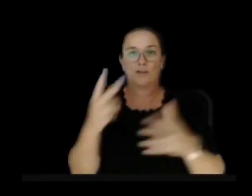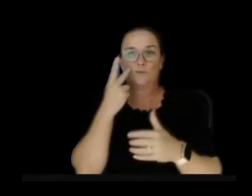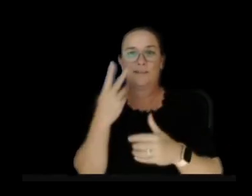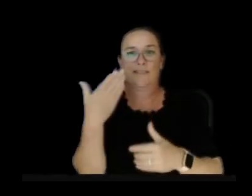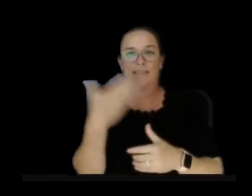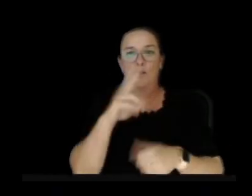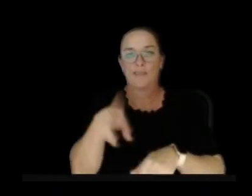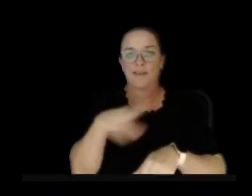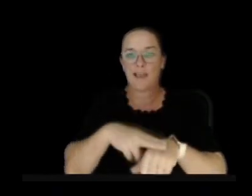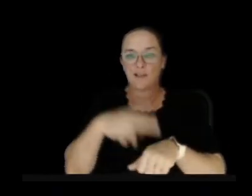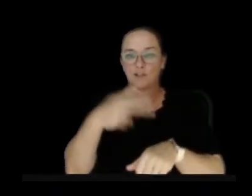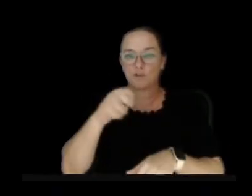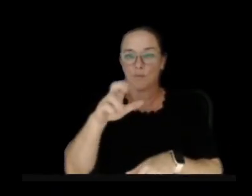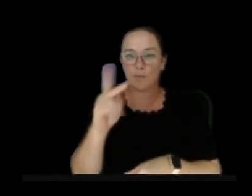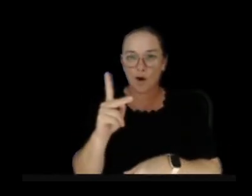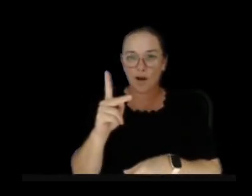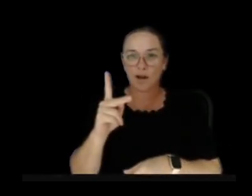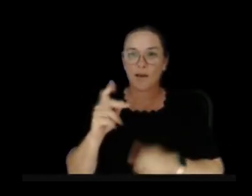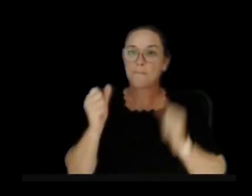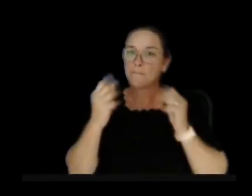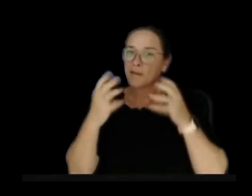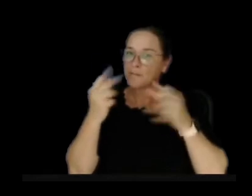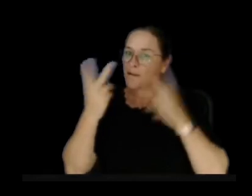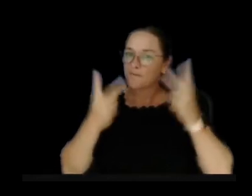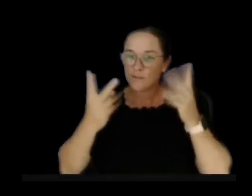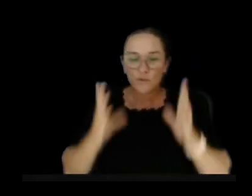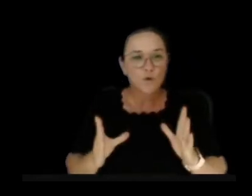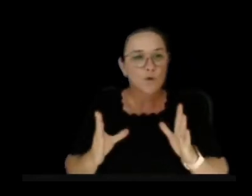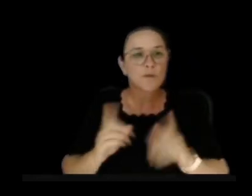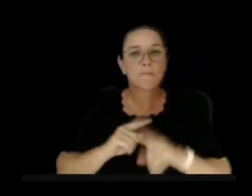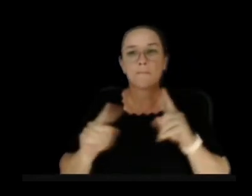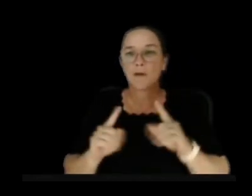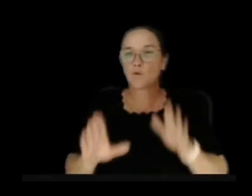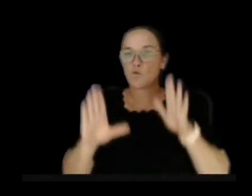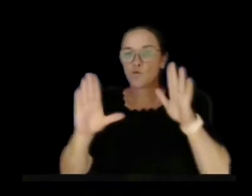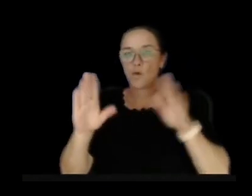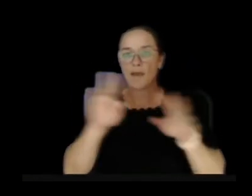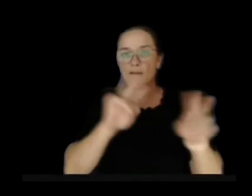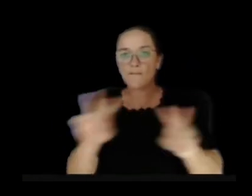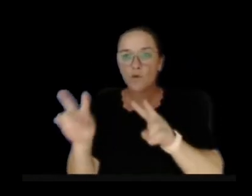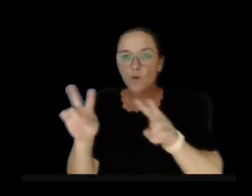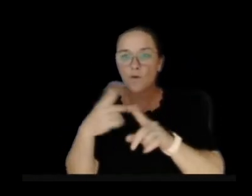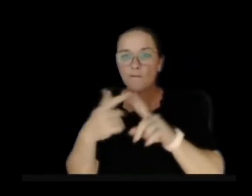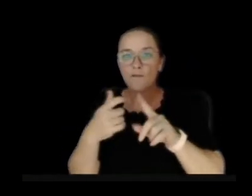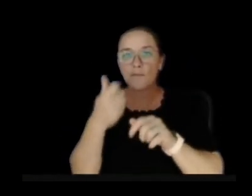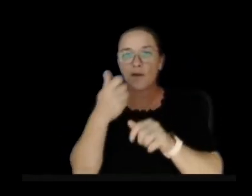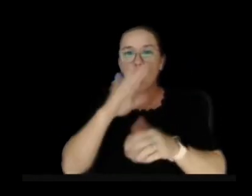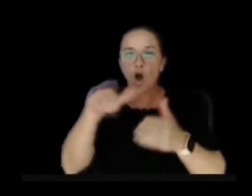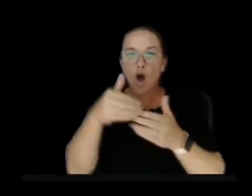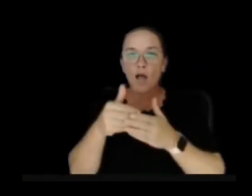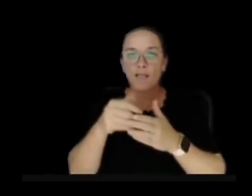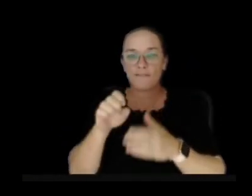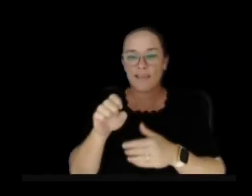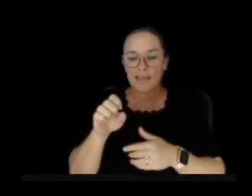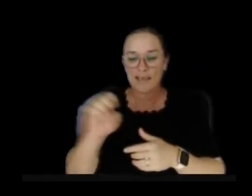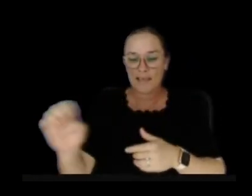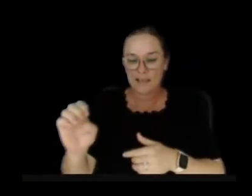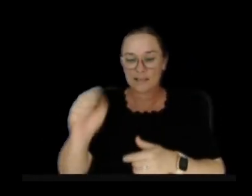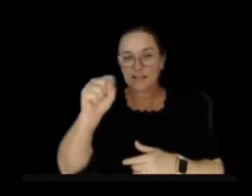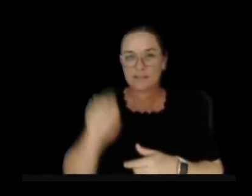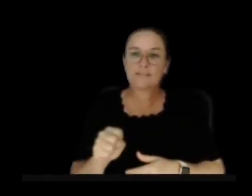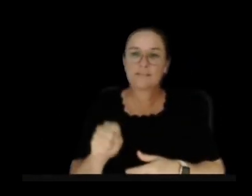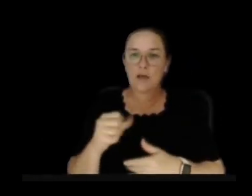park and visitation is heavy but great views from everywhere on the east and south sides of the caldera here.